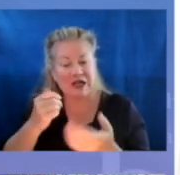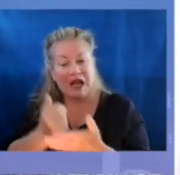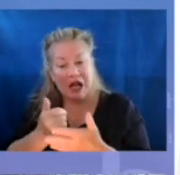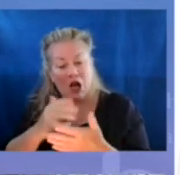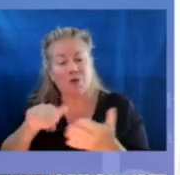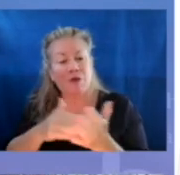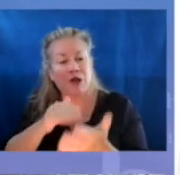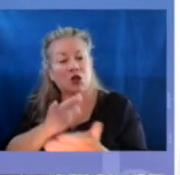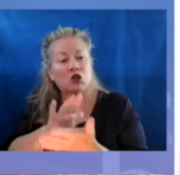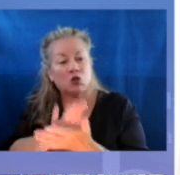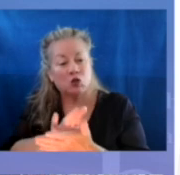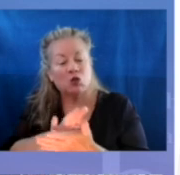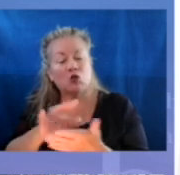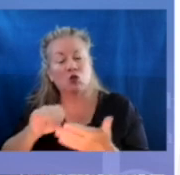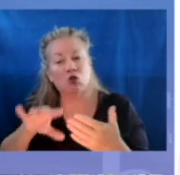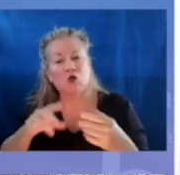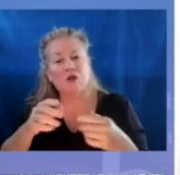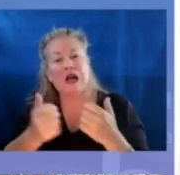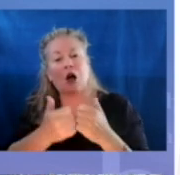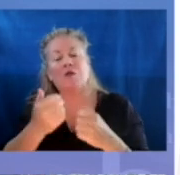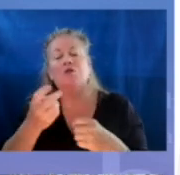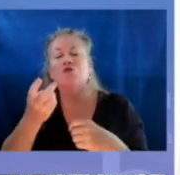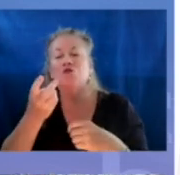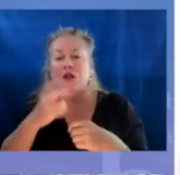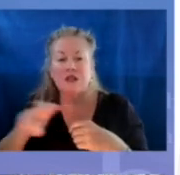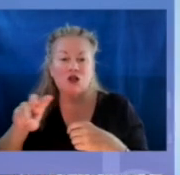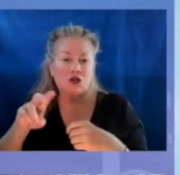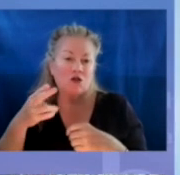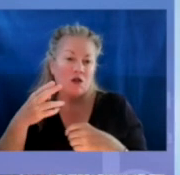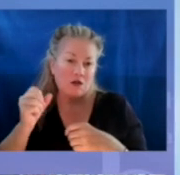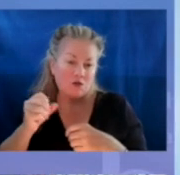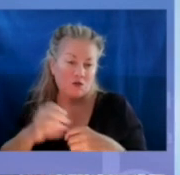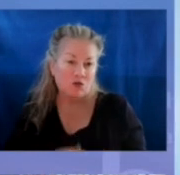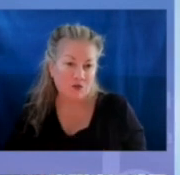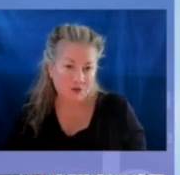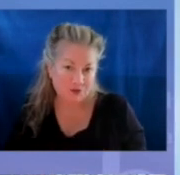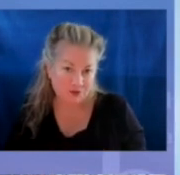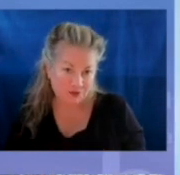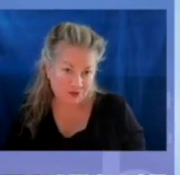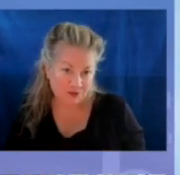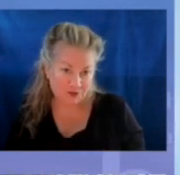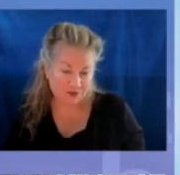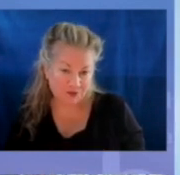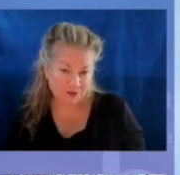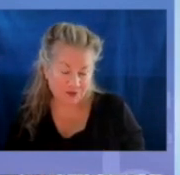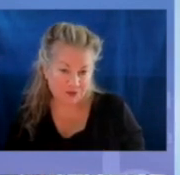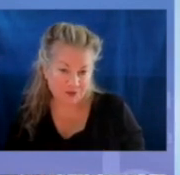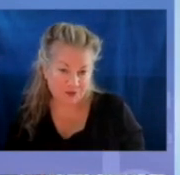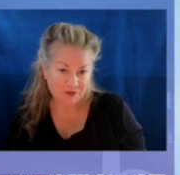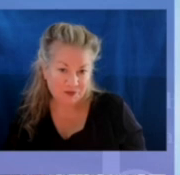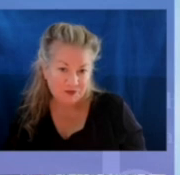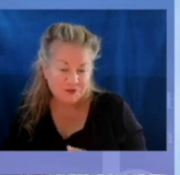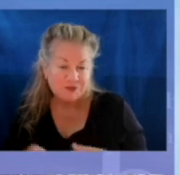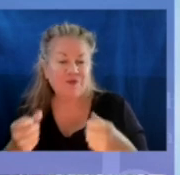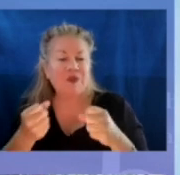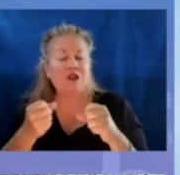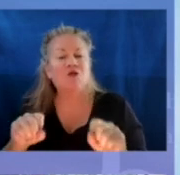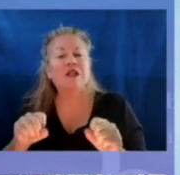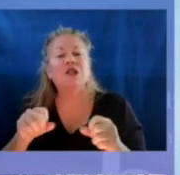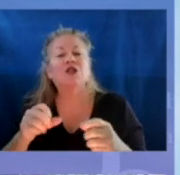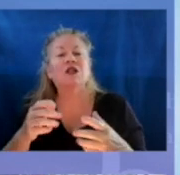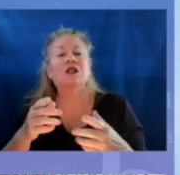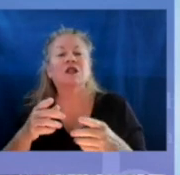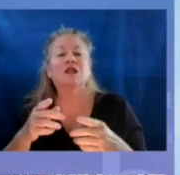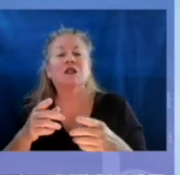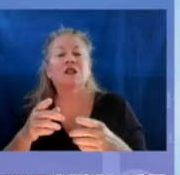and also help them transition to secondary education. Another big category use of funds, very strategic for